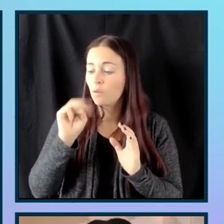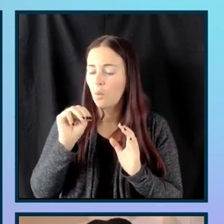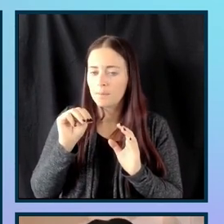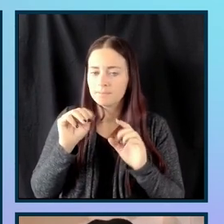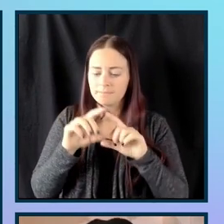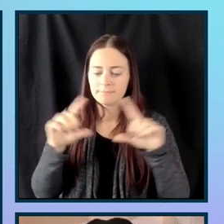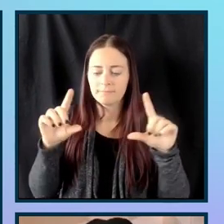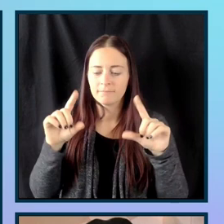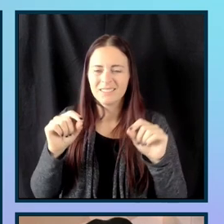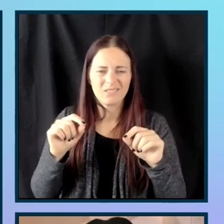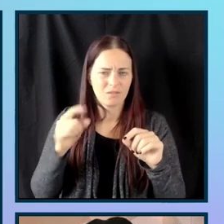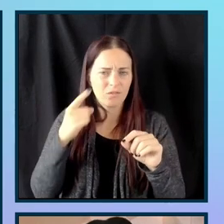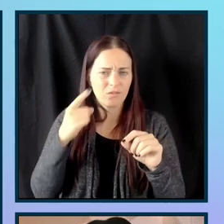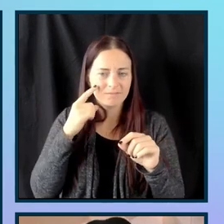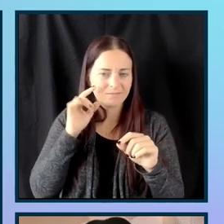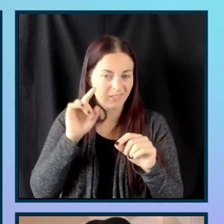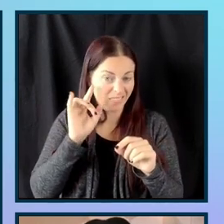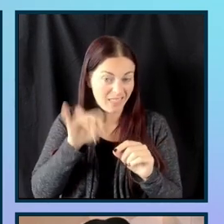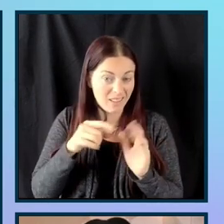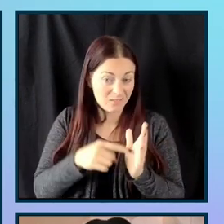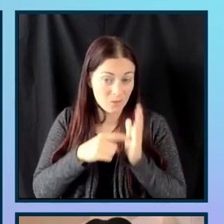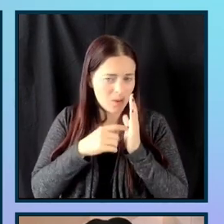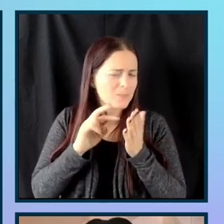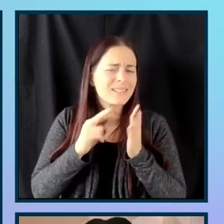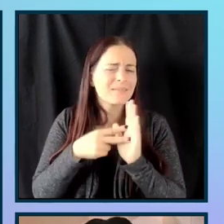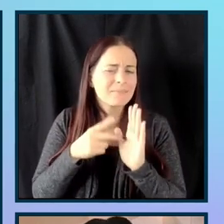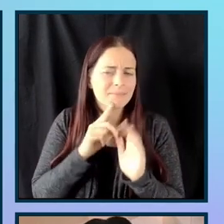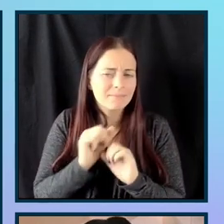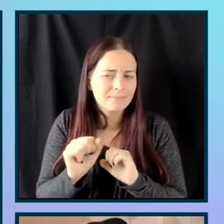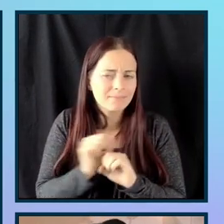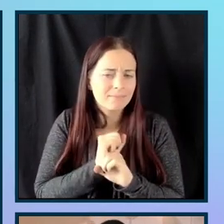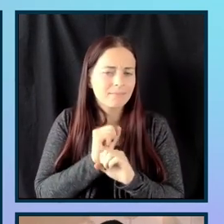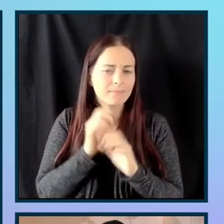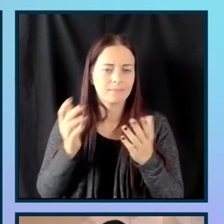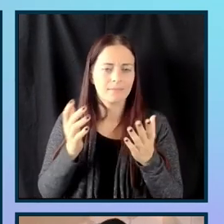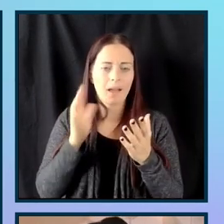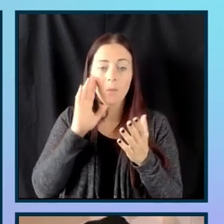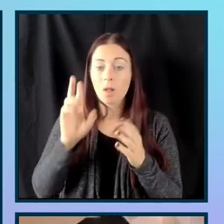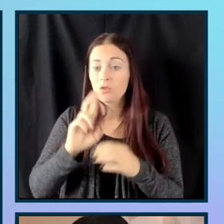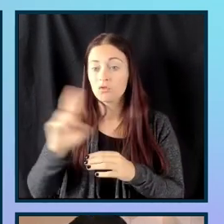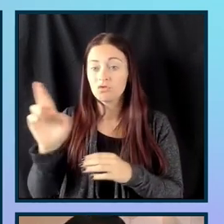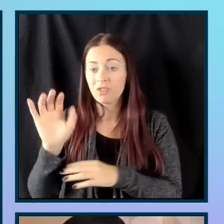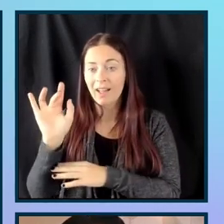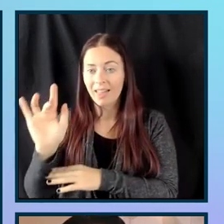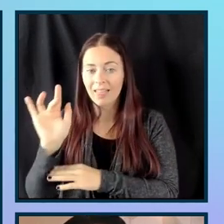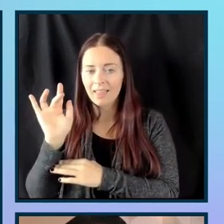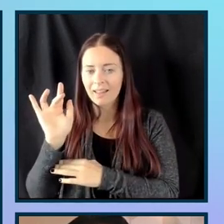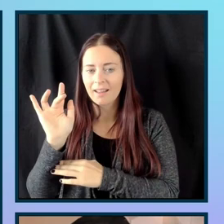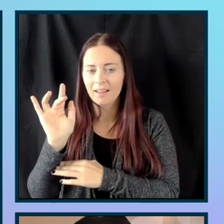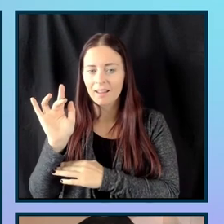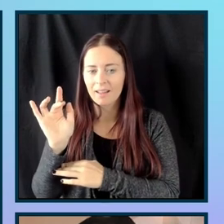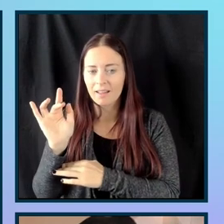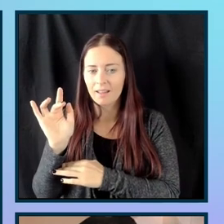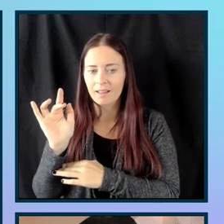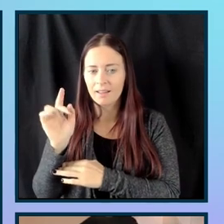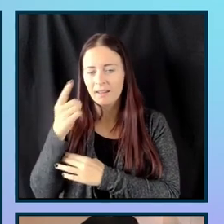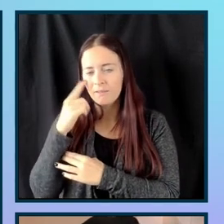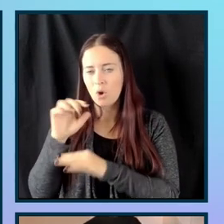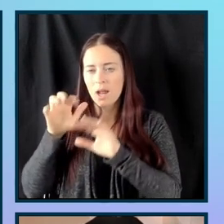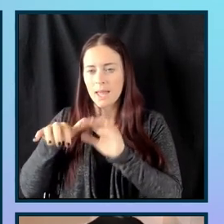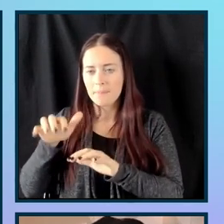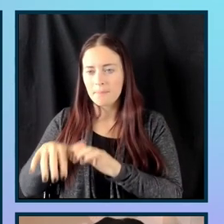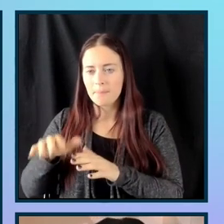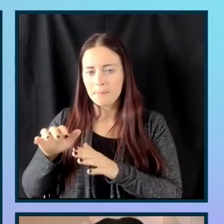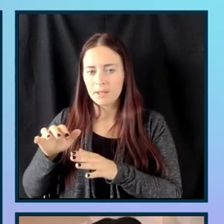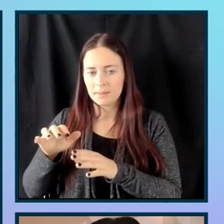developers tools here. So, you can actually do this. In fact, I'll do it like this. I'm going to right click into one of the input fields and I'm going to